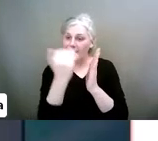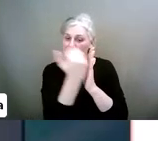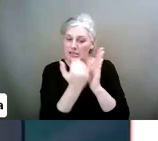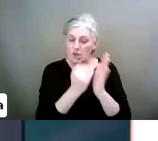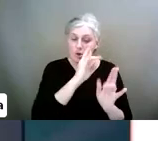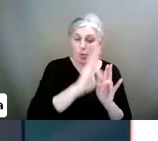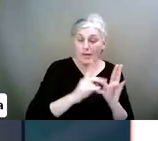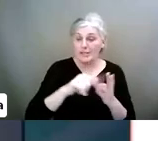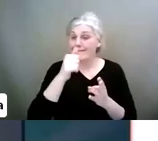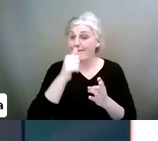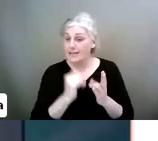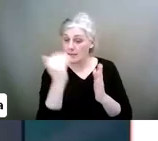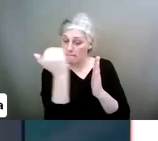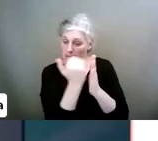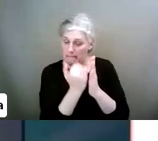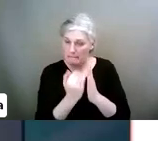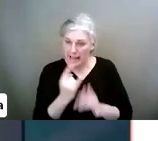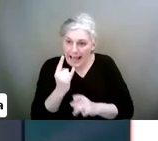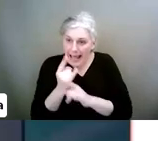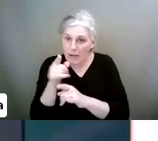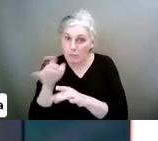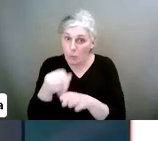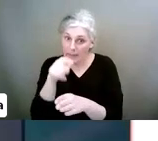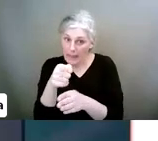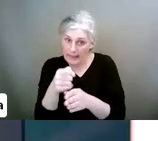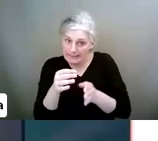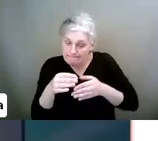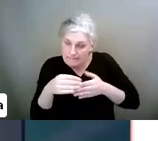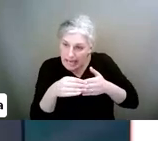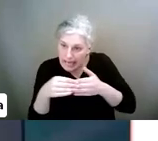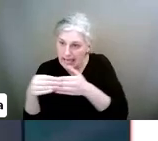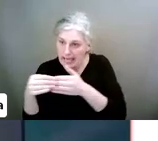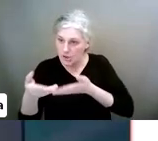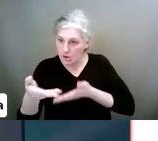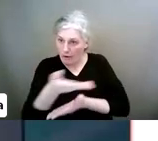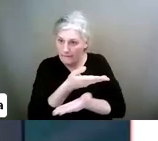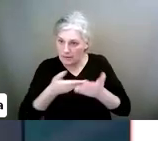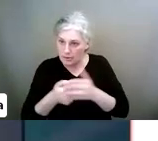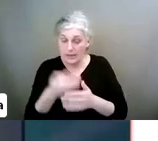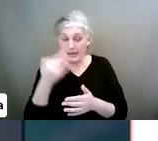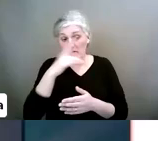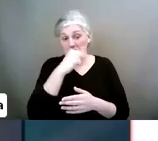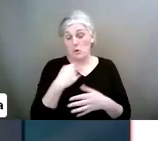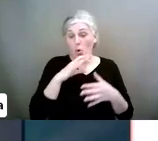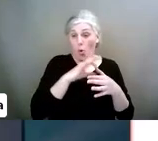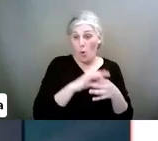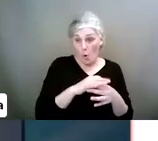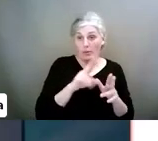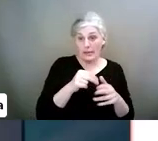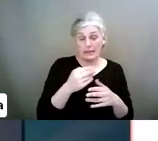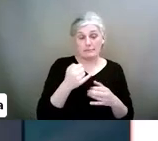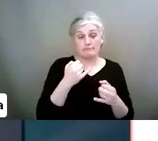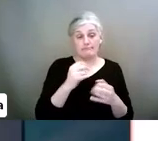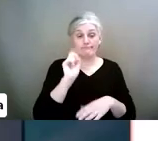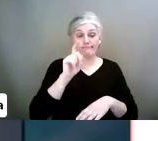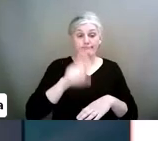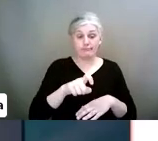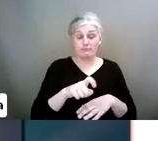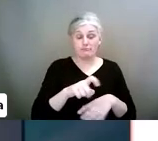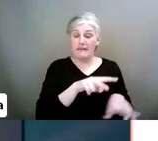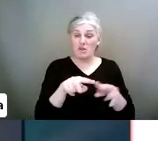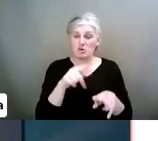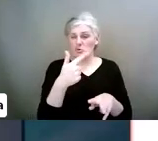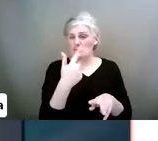answers in there to help you with that, with your child. So if you're at home and you could play the video, it's only two, three minutes.